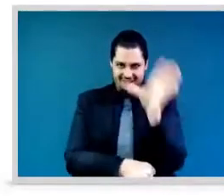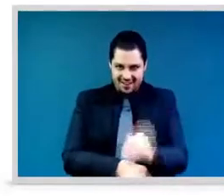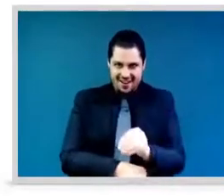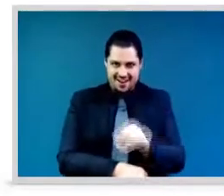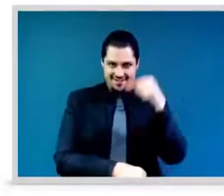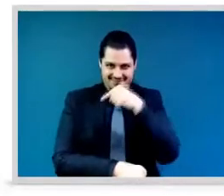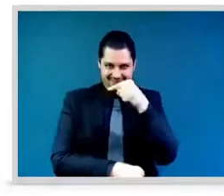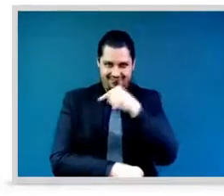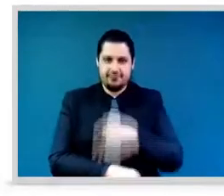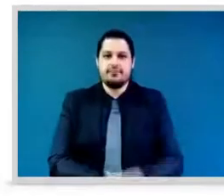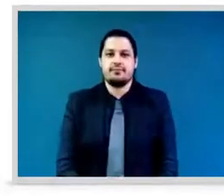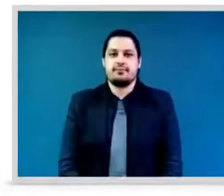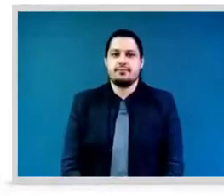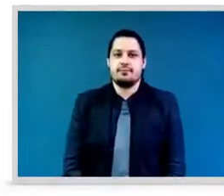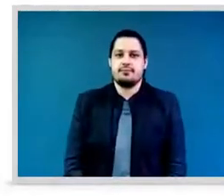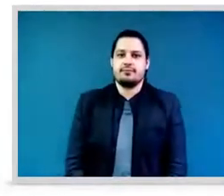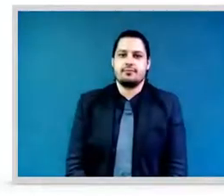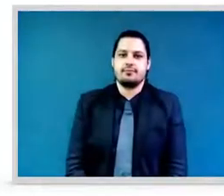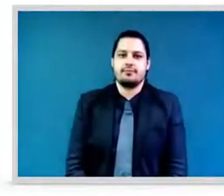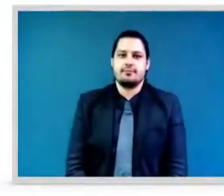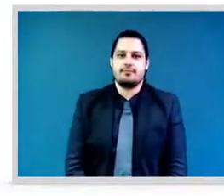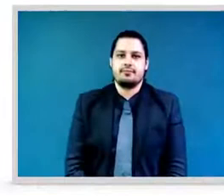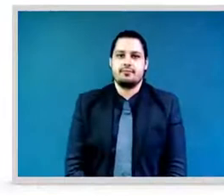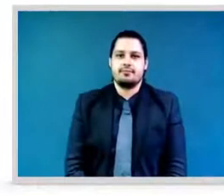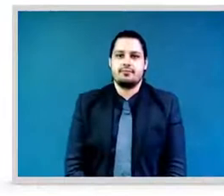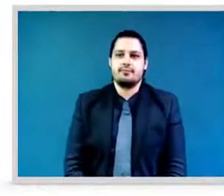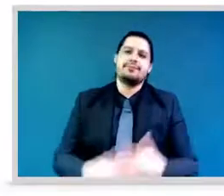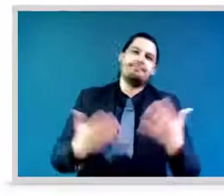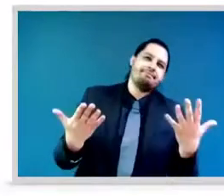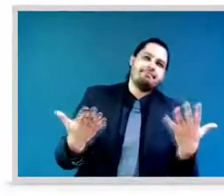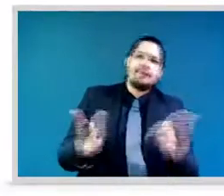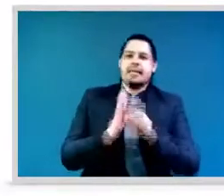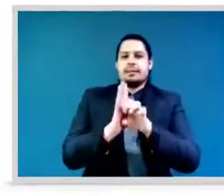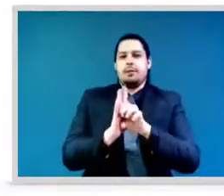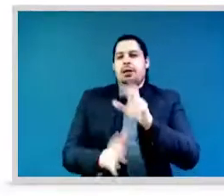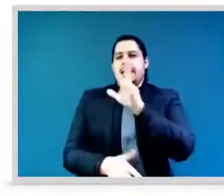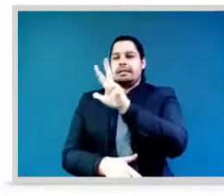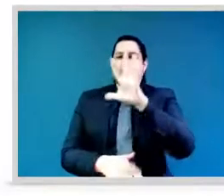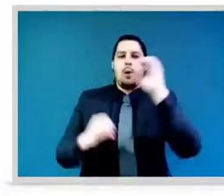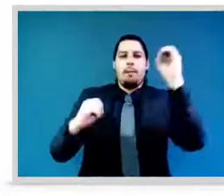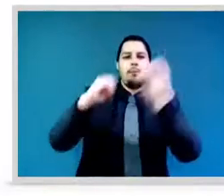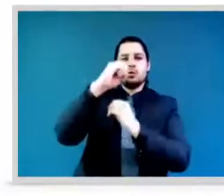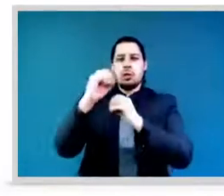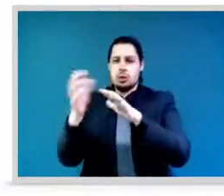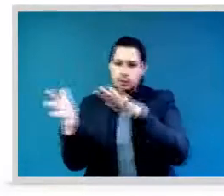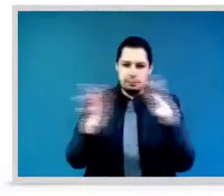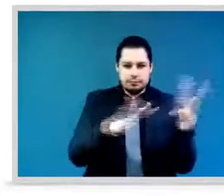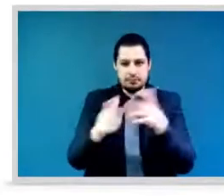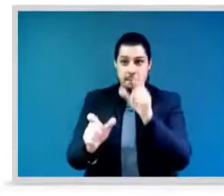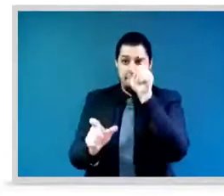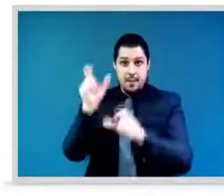Here in Senegal, the past days, you have heard that over the news, we face a youth riot, very violent one.